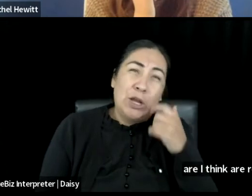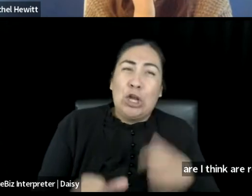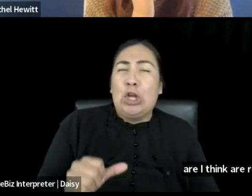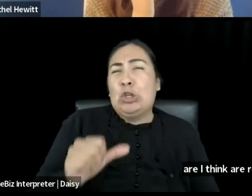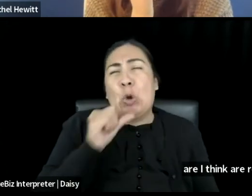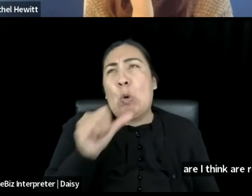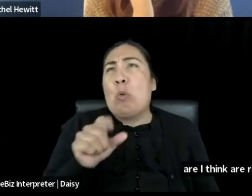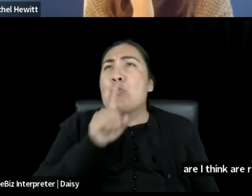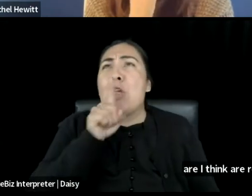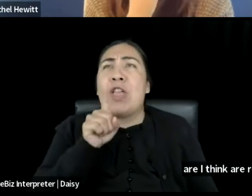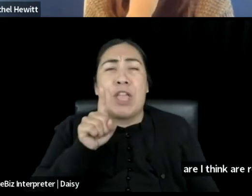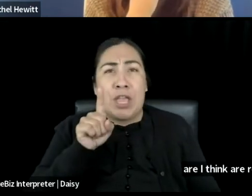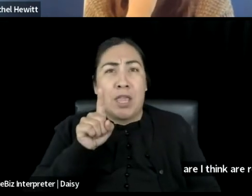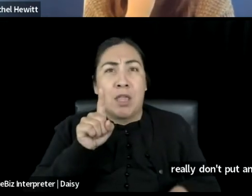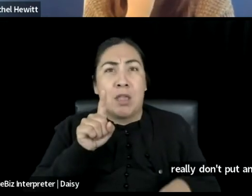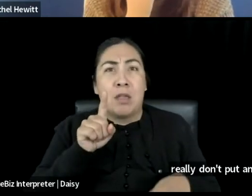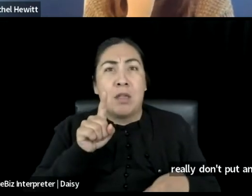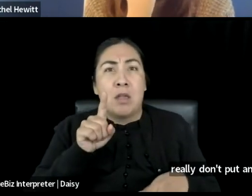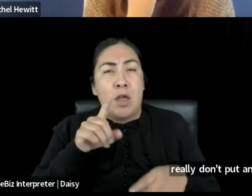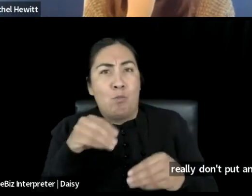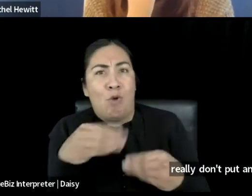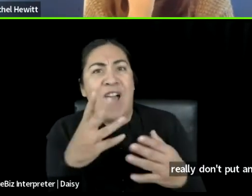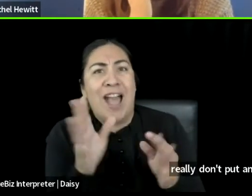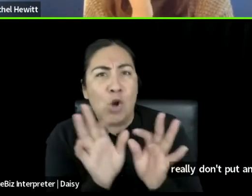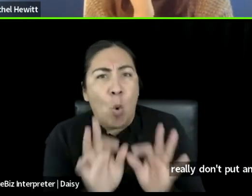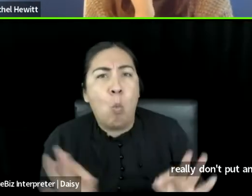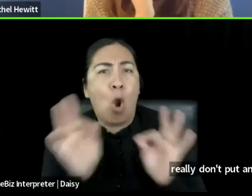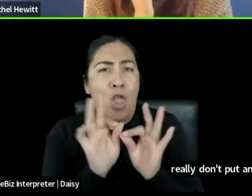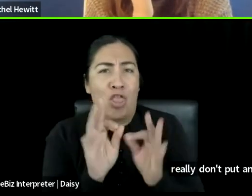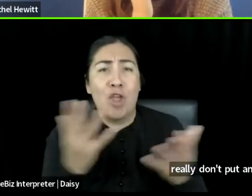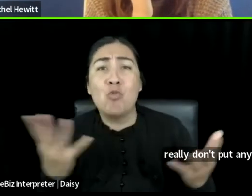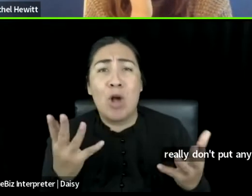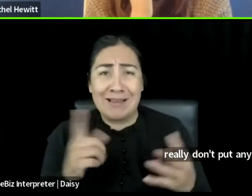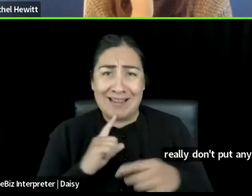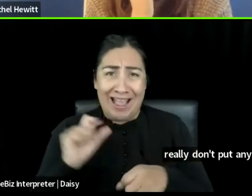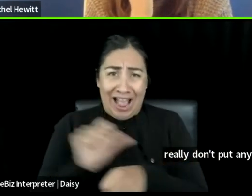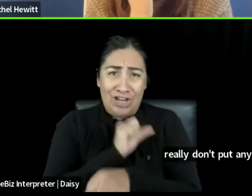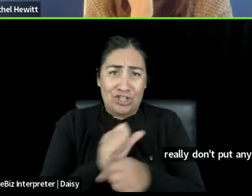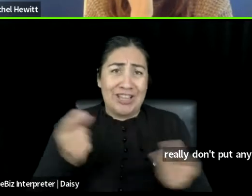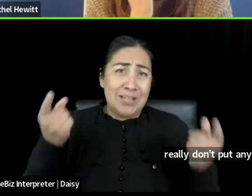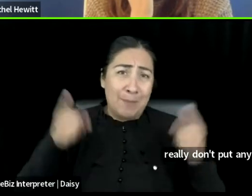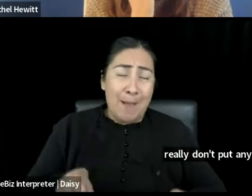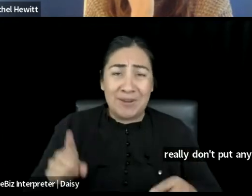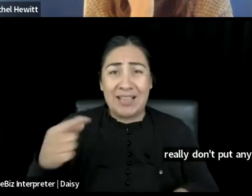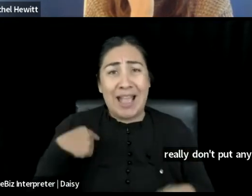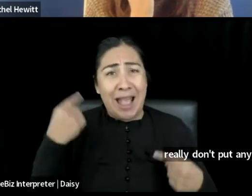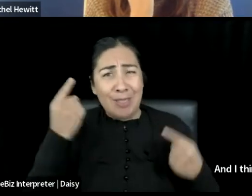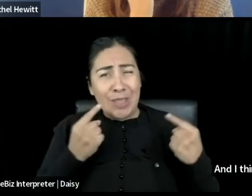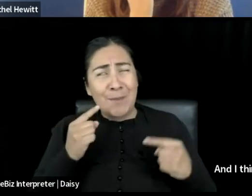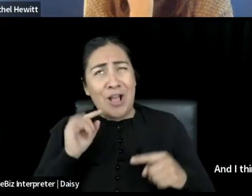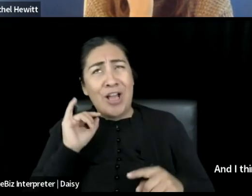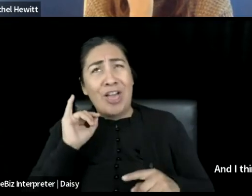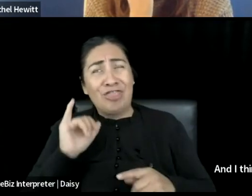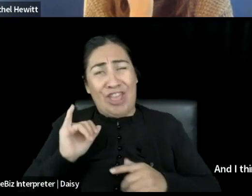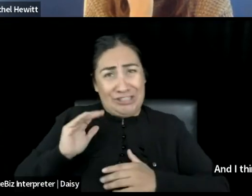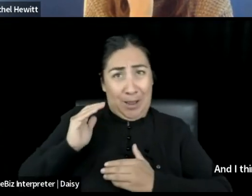in what actually ends up happening. And I think about like this process, there's so much work has been